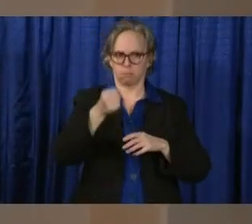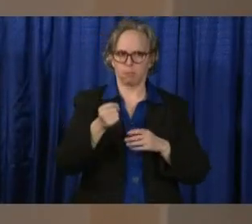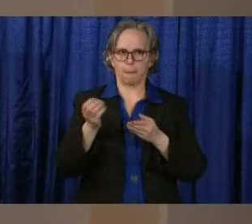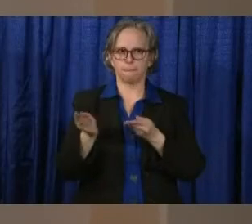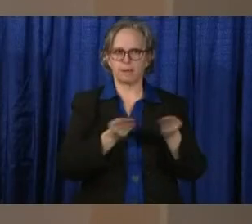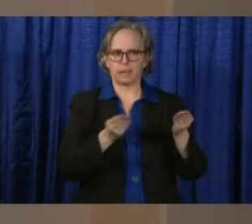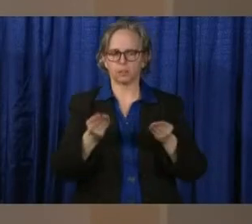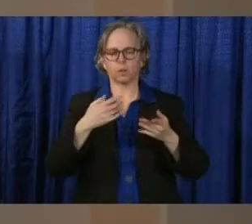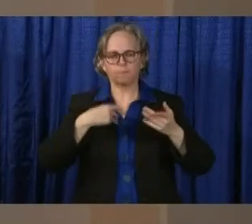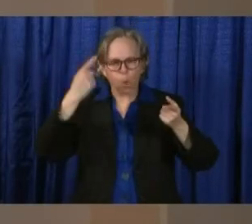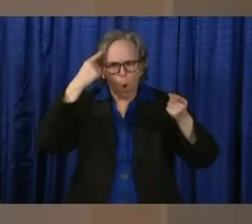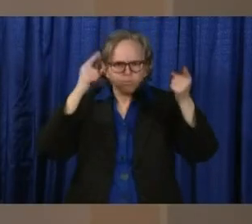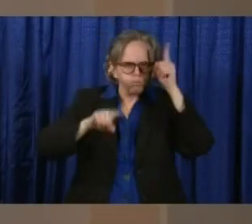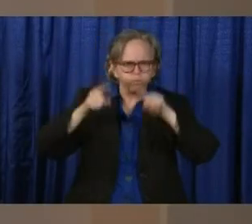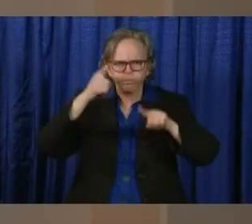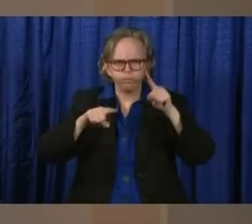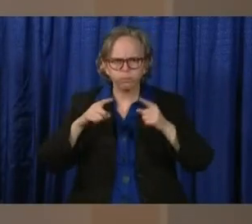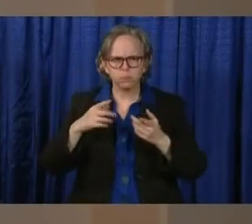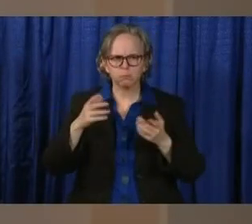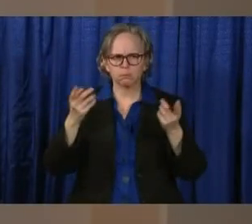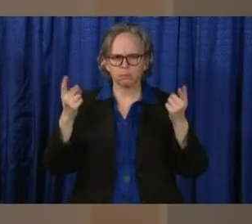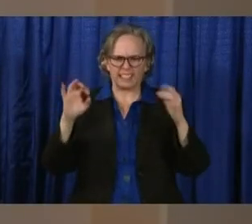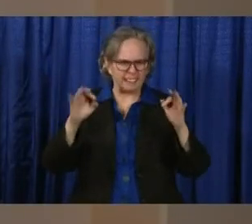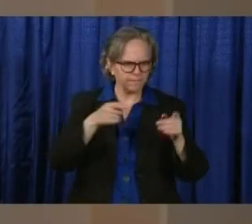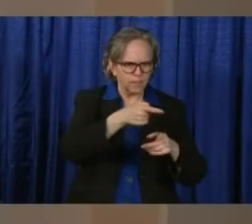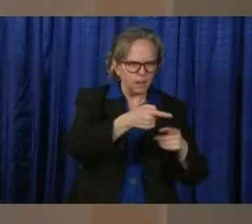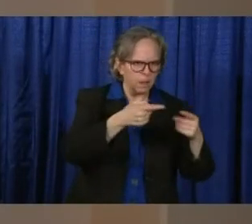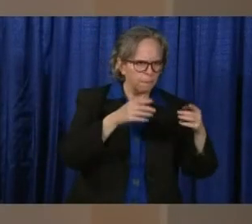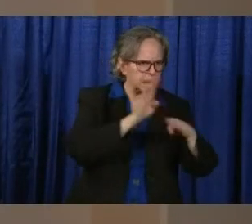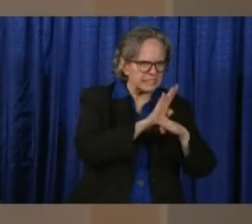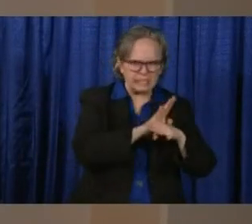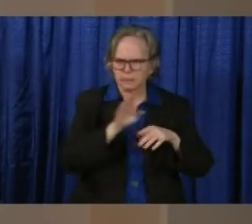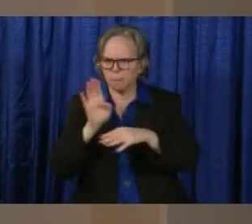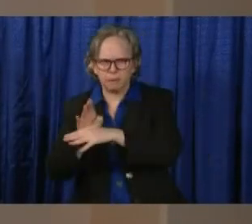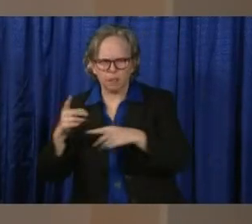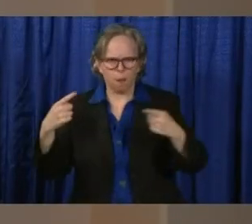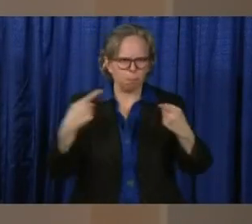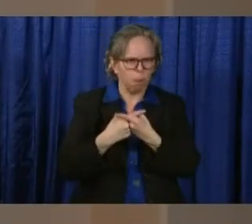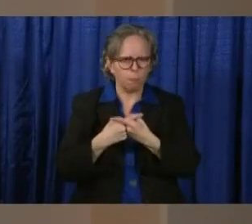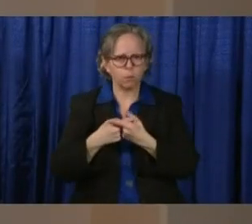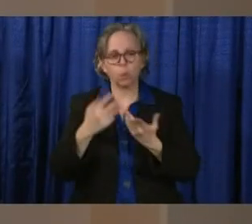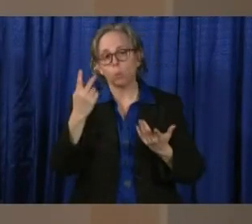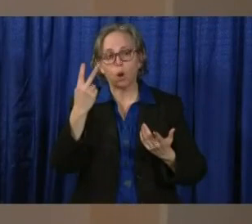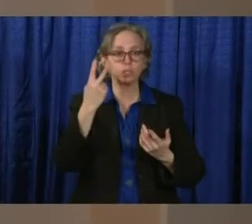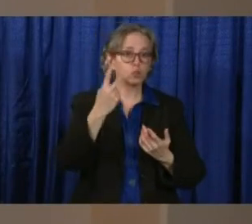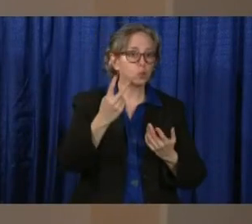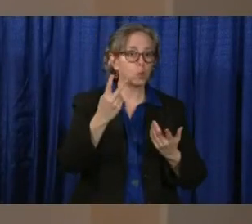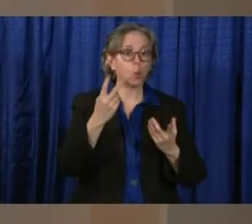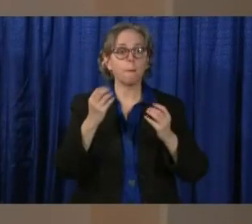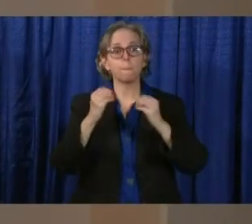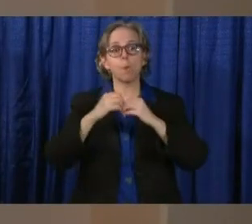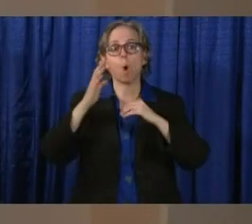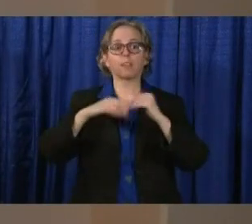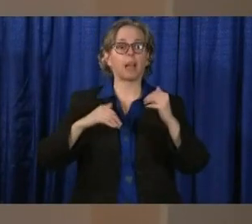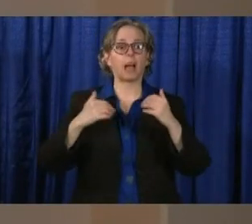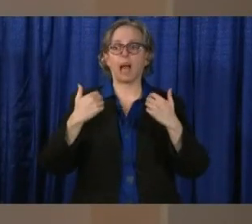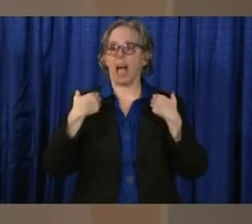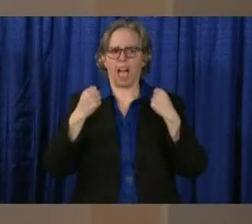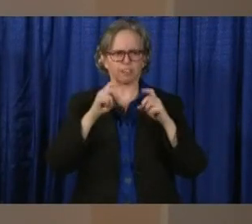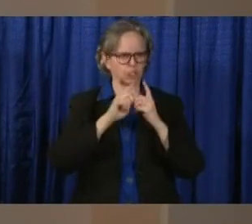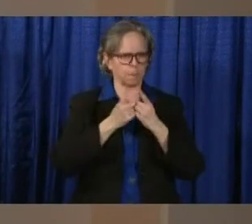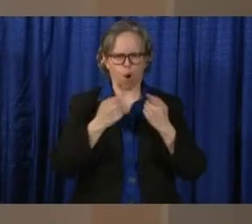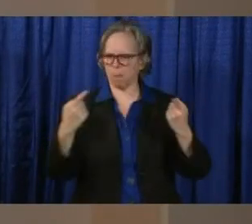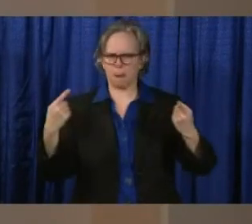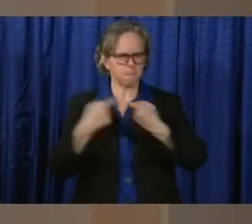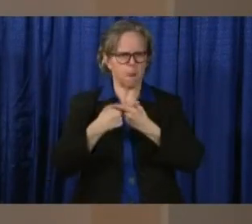when there is a disagreement between one or between two or more health departments about how to treat